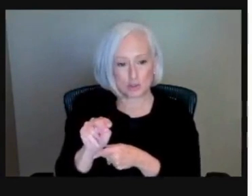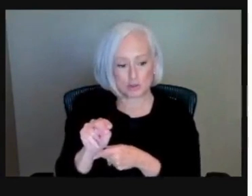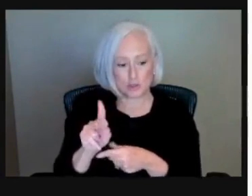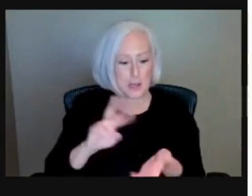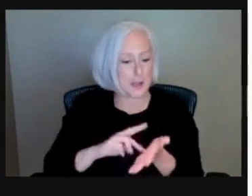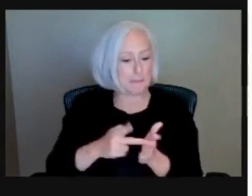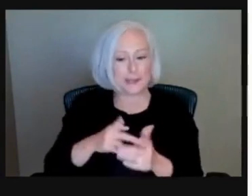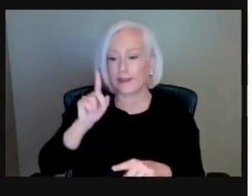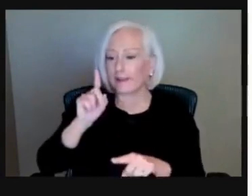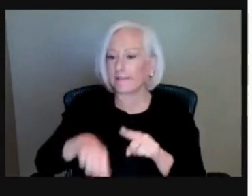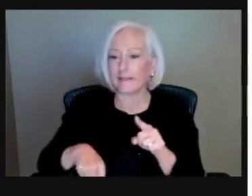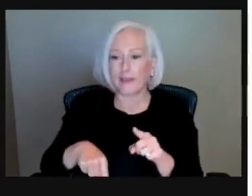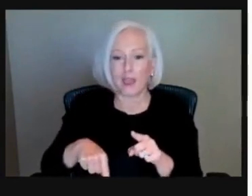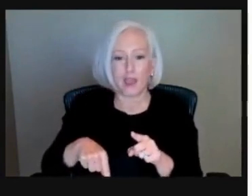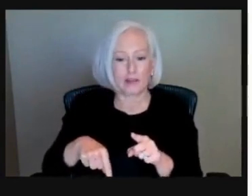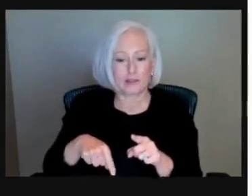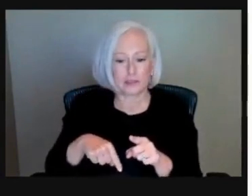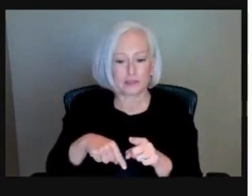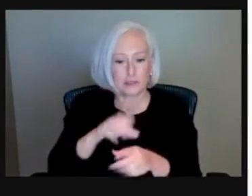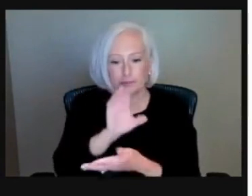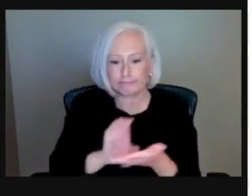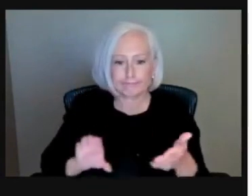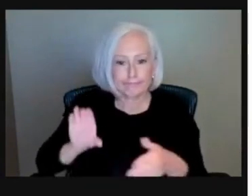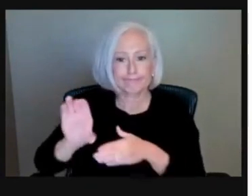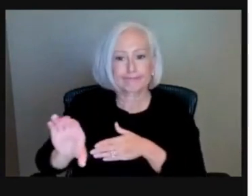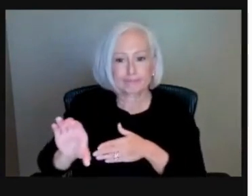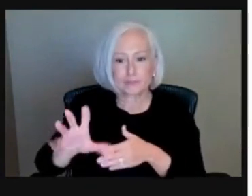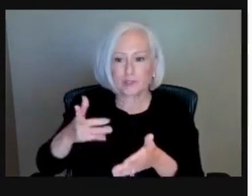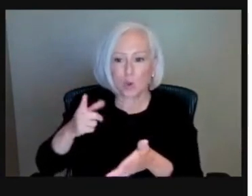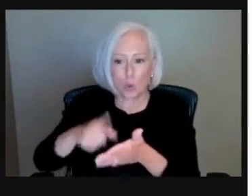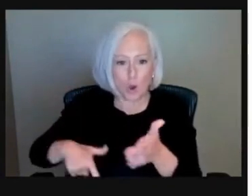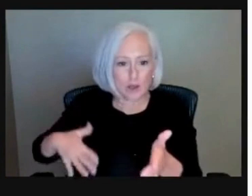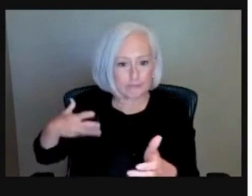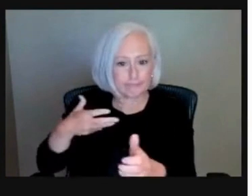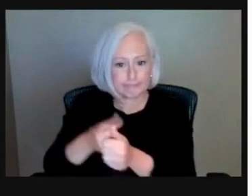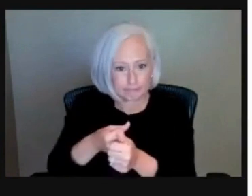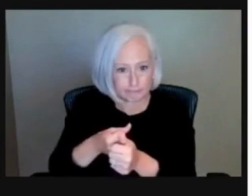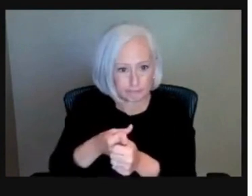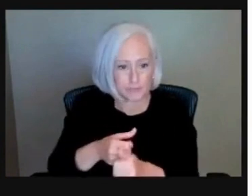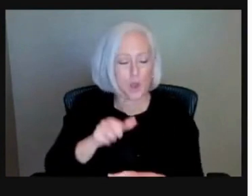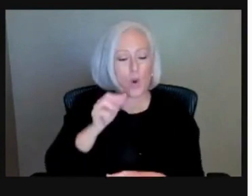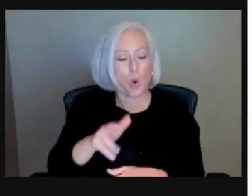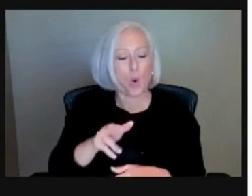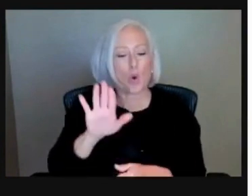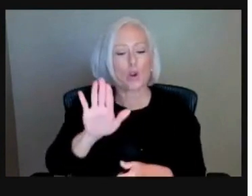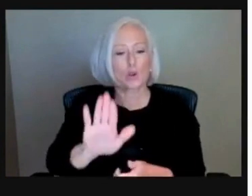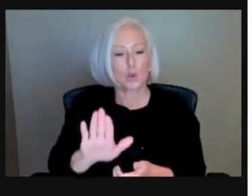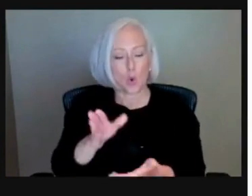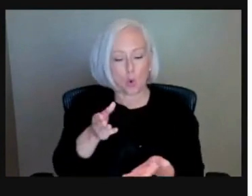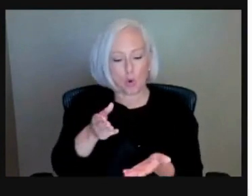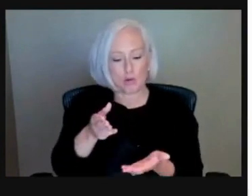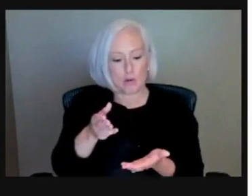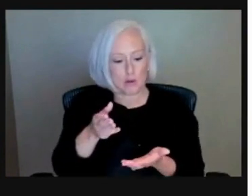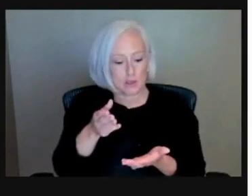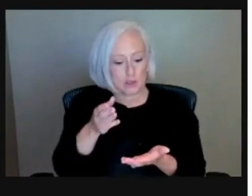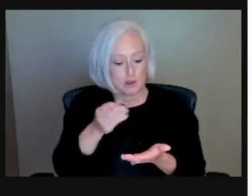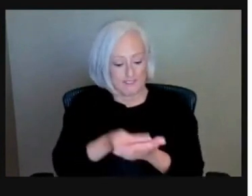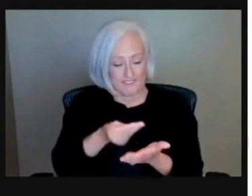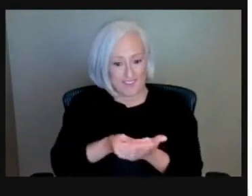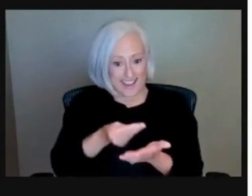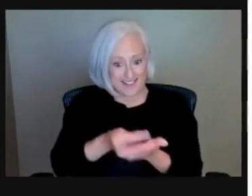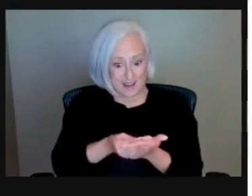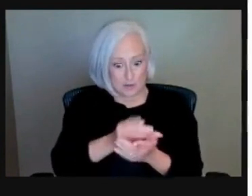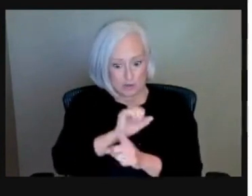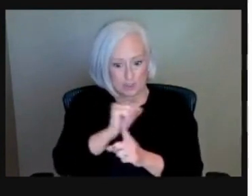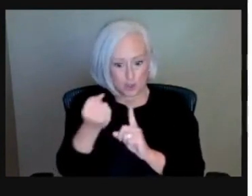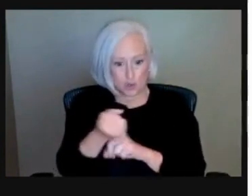repayment plan, or we've had a permanent change in our financial situation. This could be complete loss